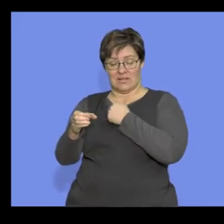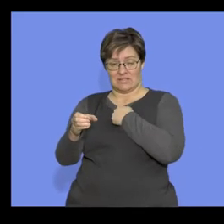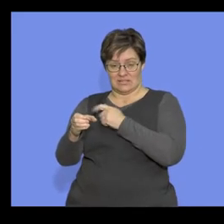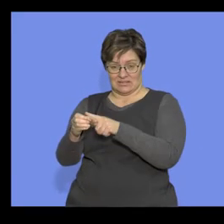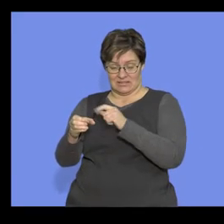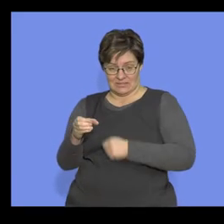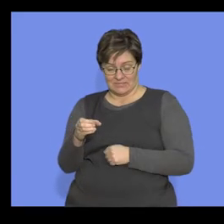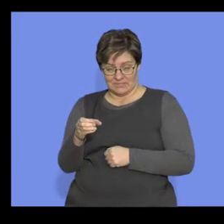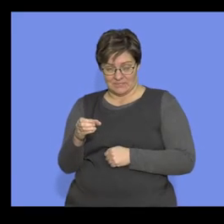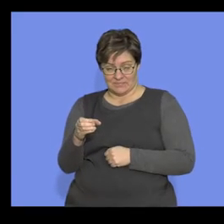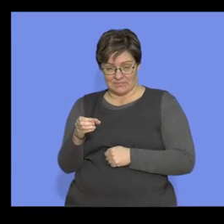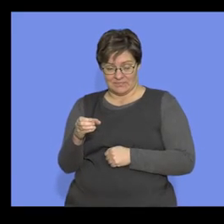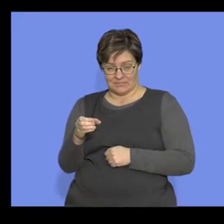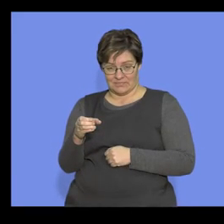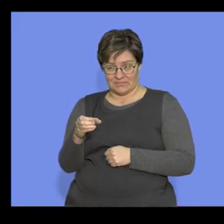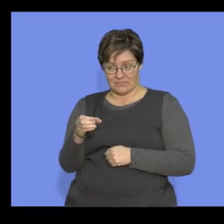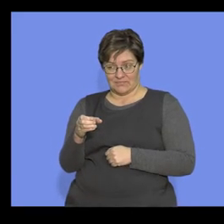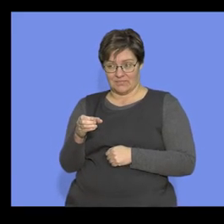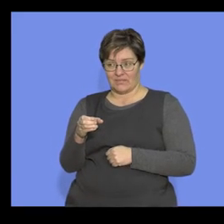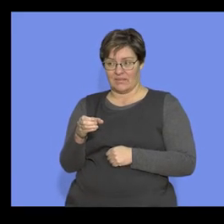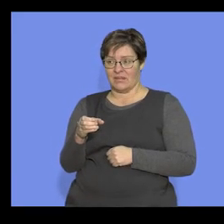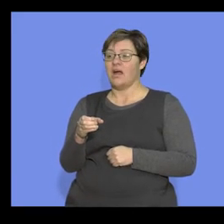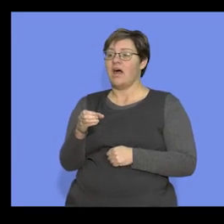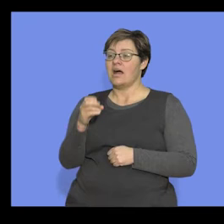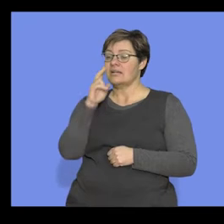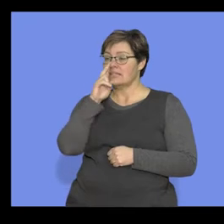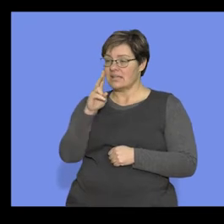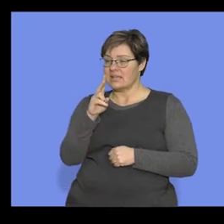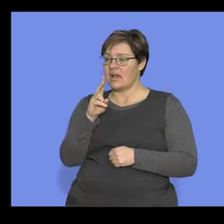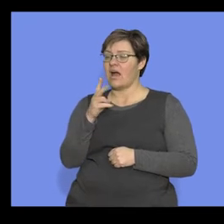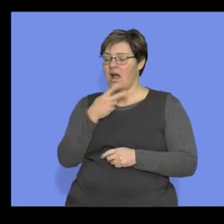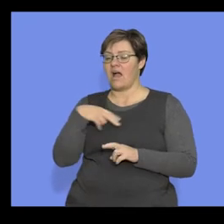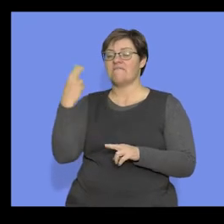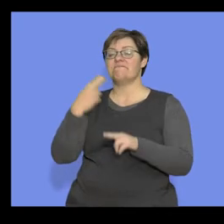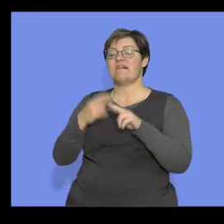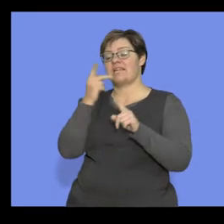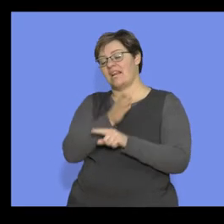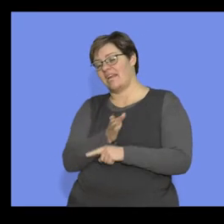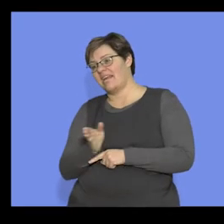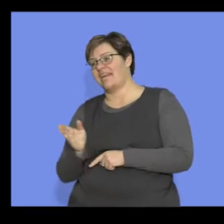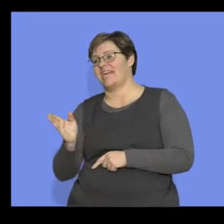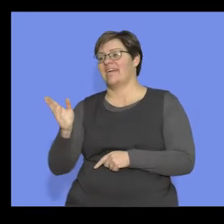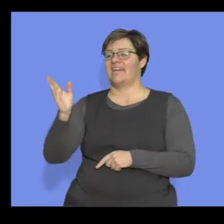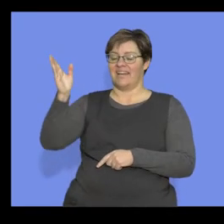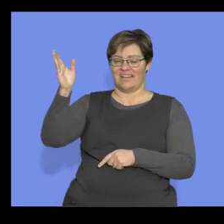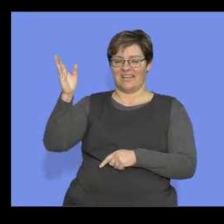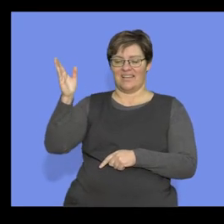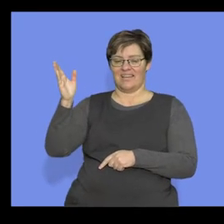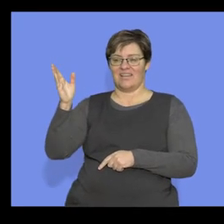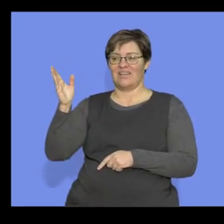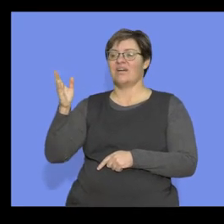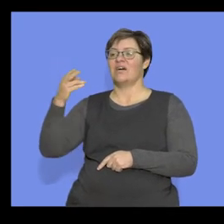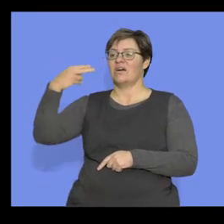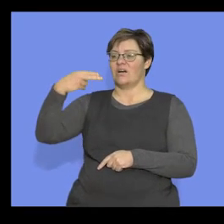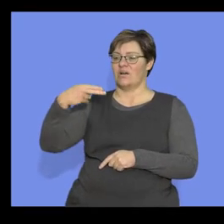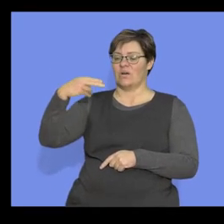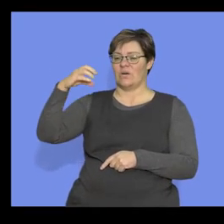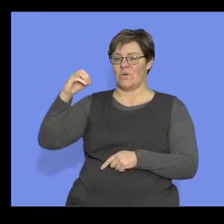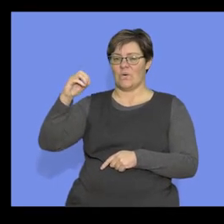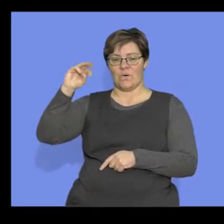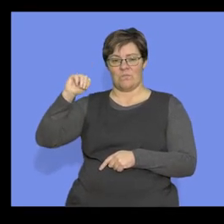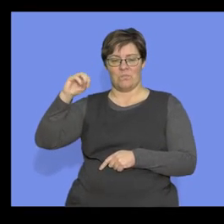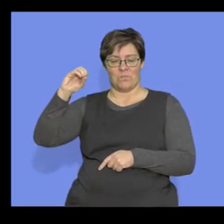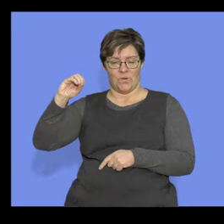hominid group. And this is now, as you can see, finally going to lead us to what we are, the homo